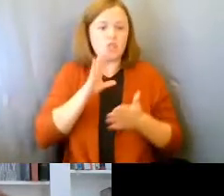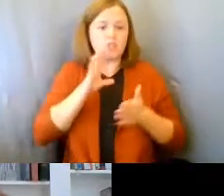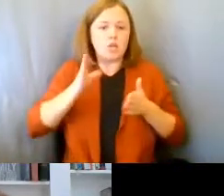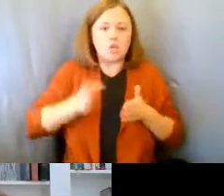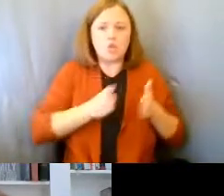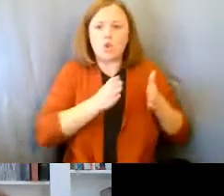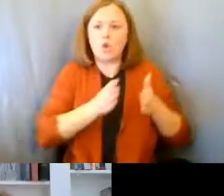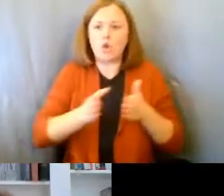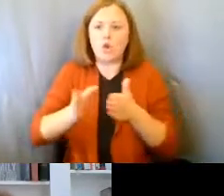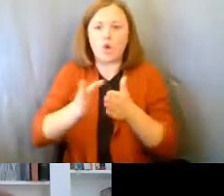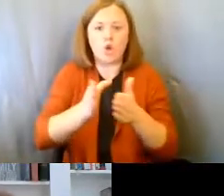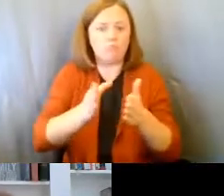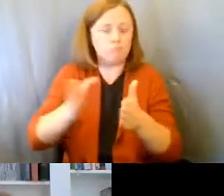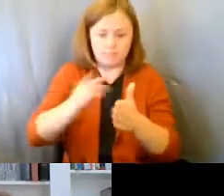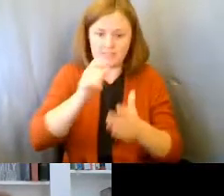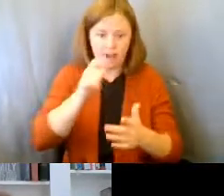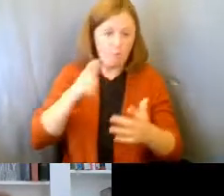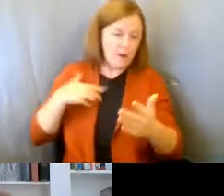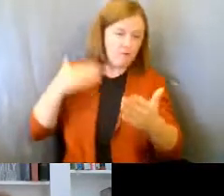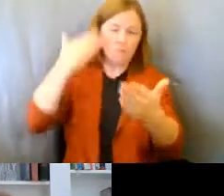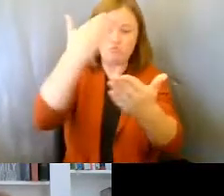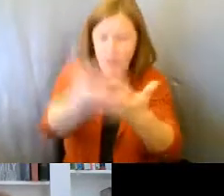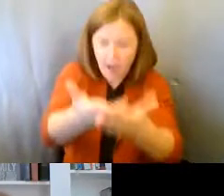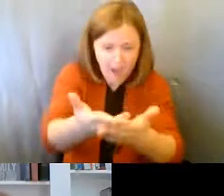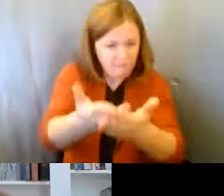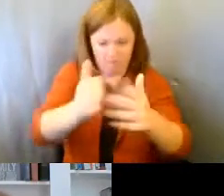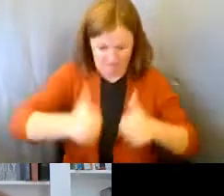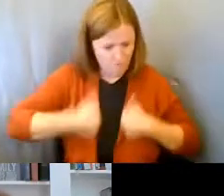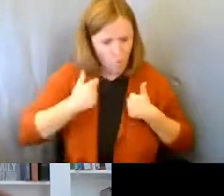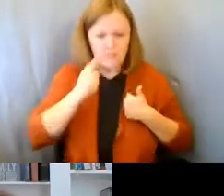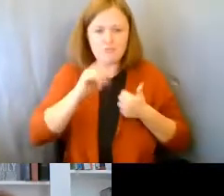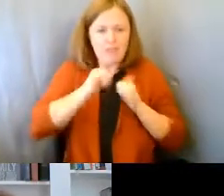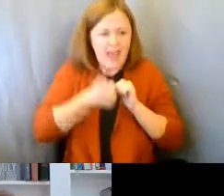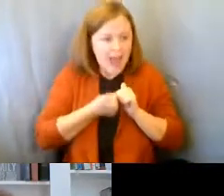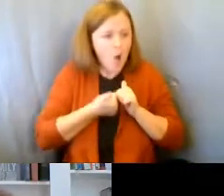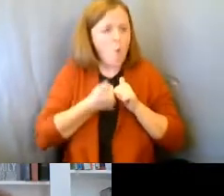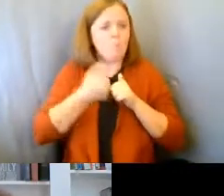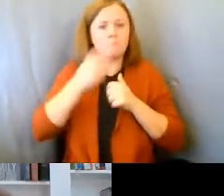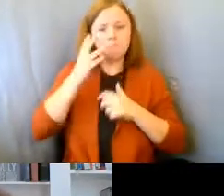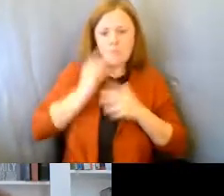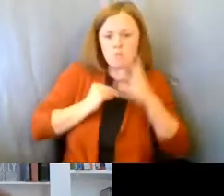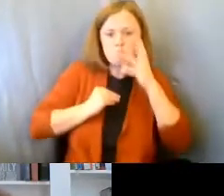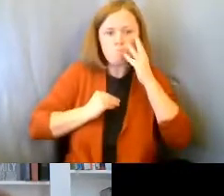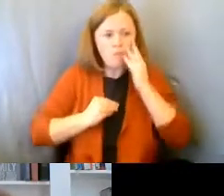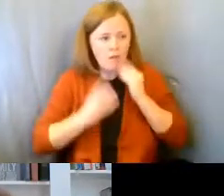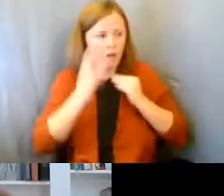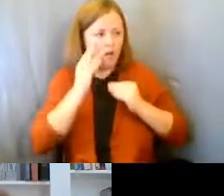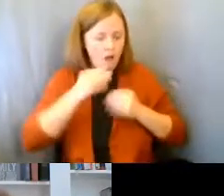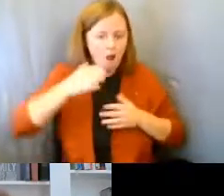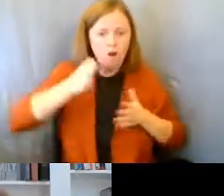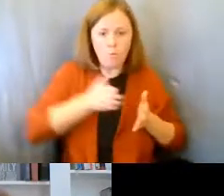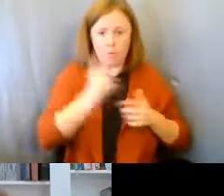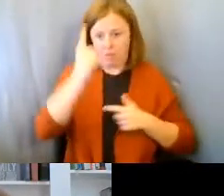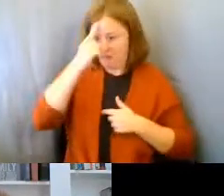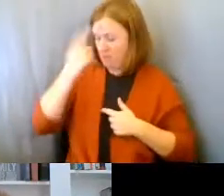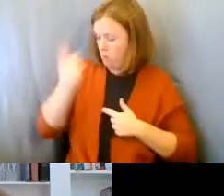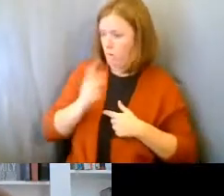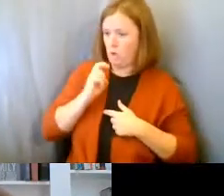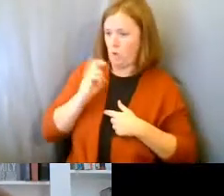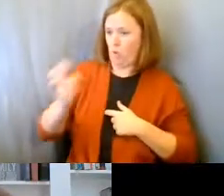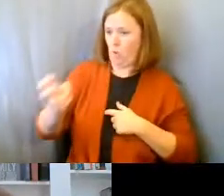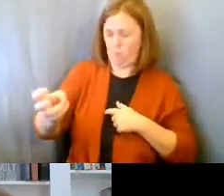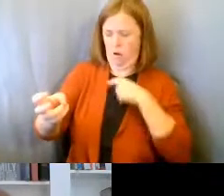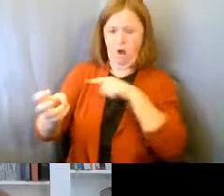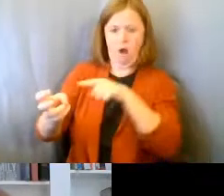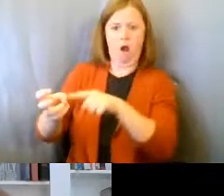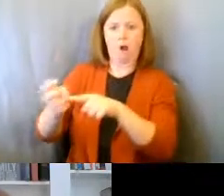journey. Um, it's not a destination. Um, many of us might've thought we had arrived one place or another